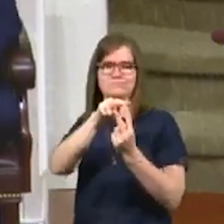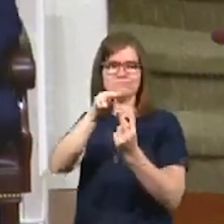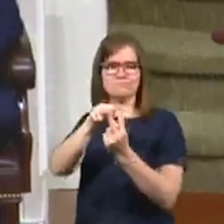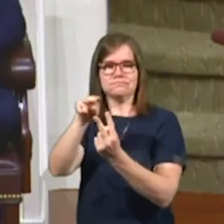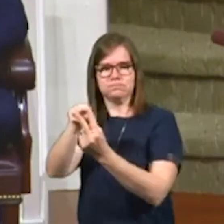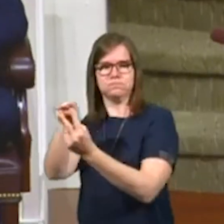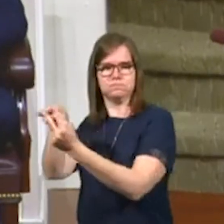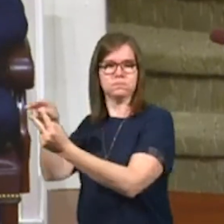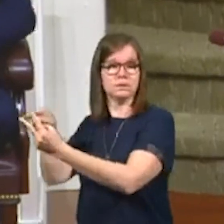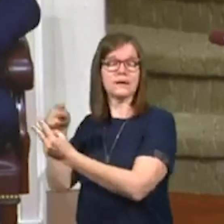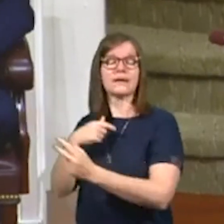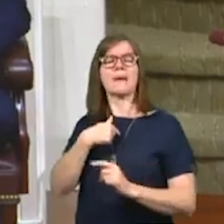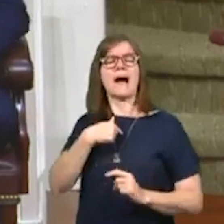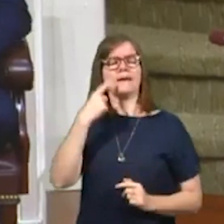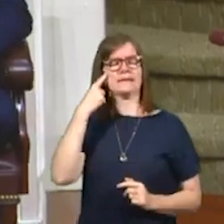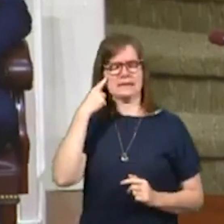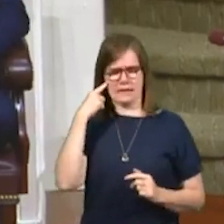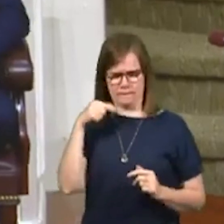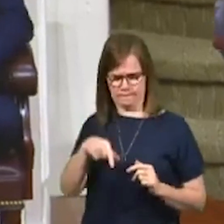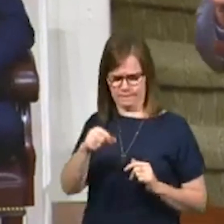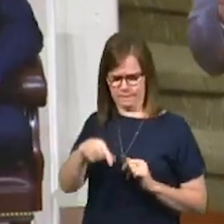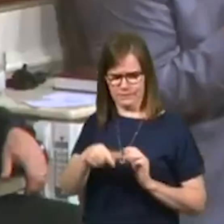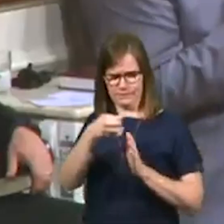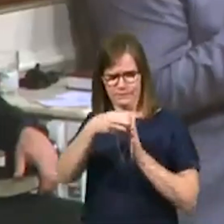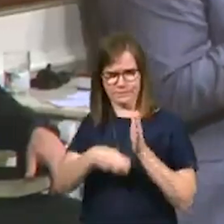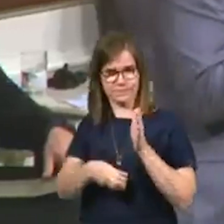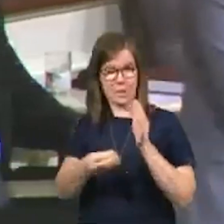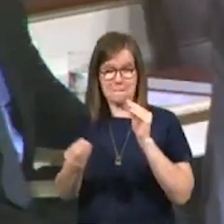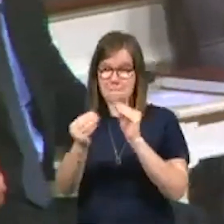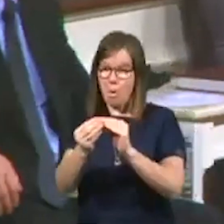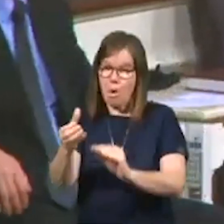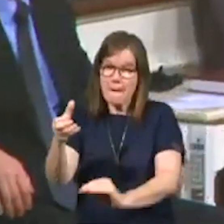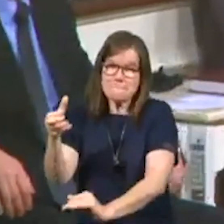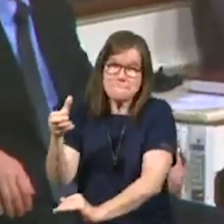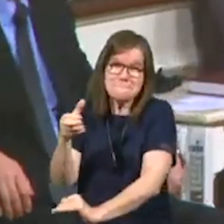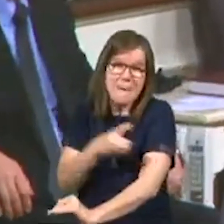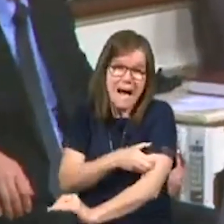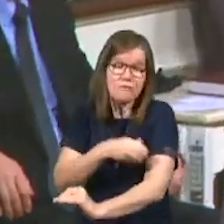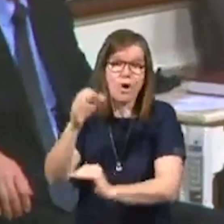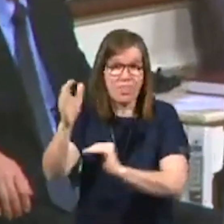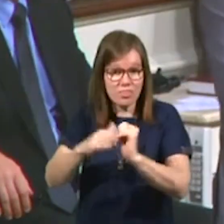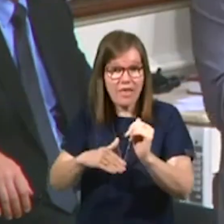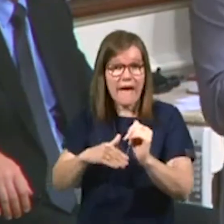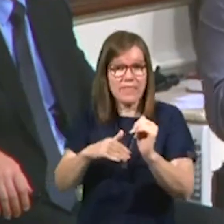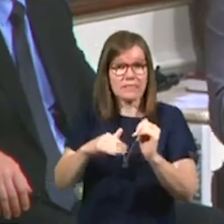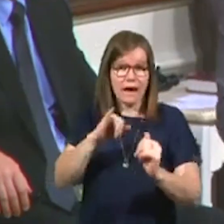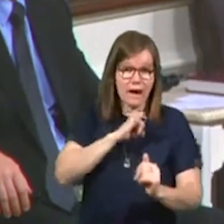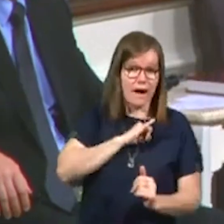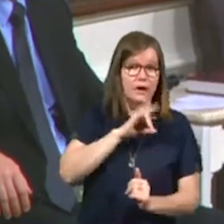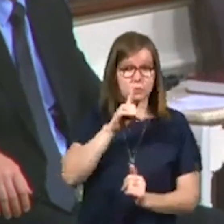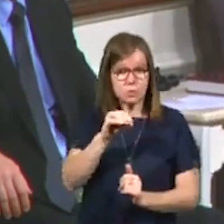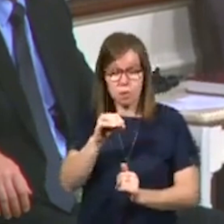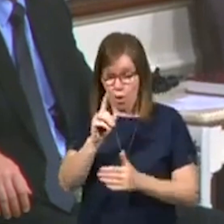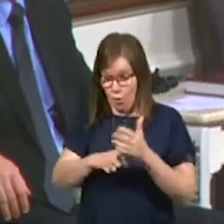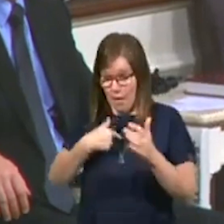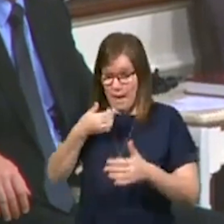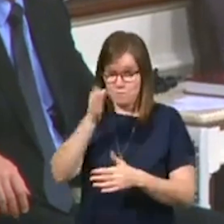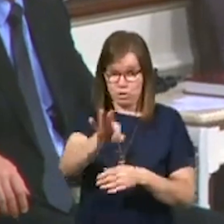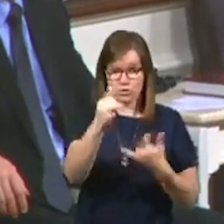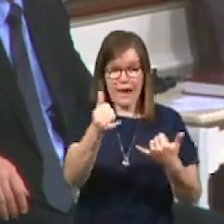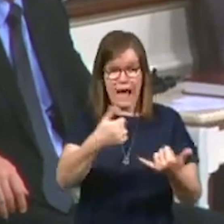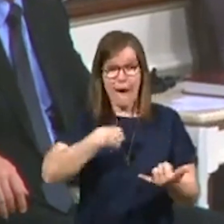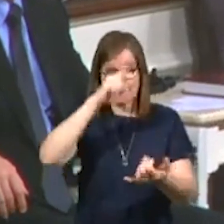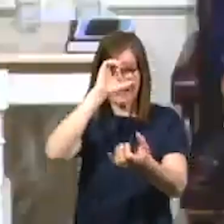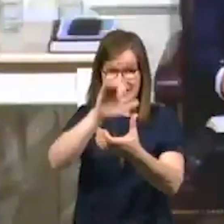found a couple of words here in the text that are more powerful than those words. And frankly, as I'm preaching right now, I